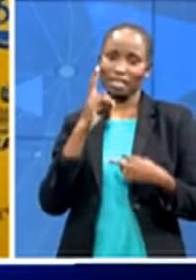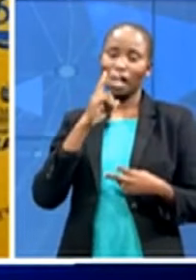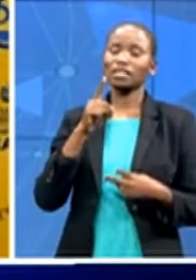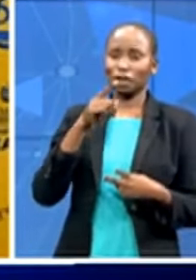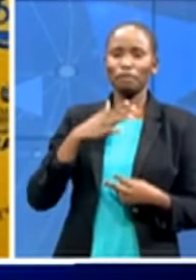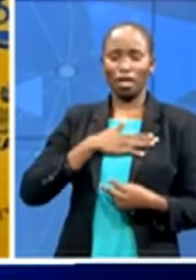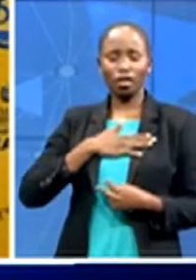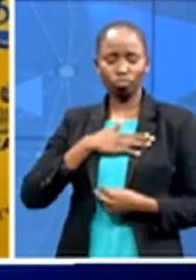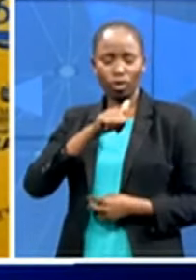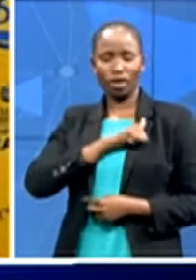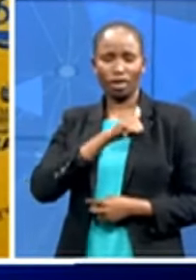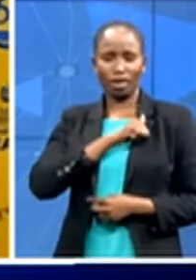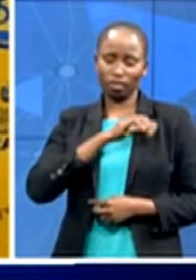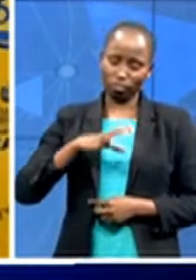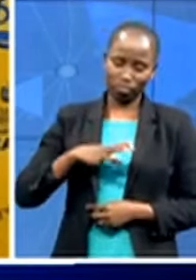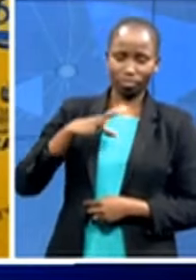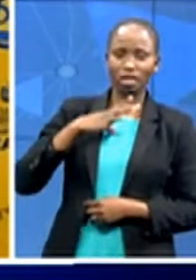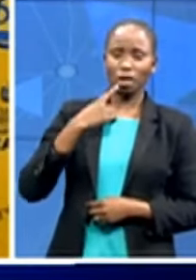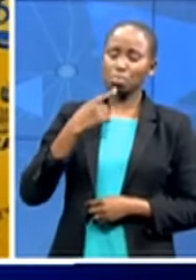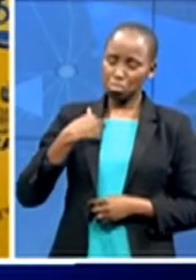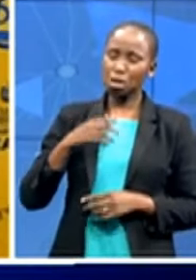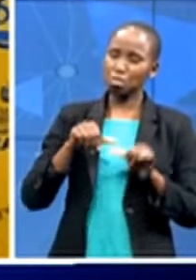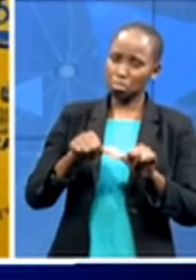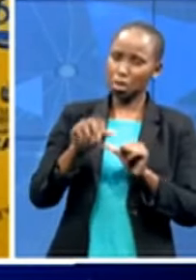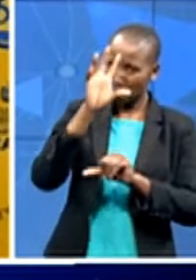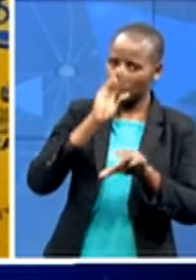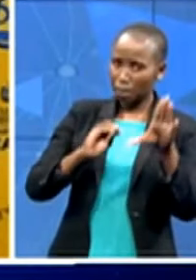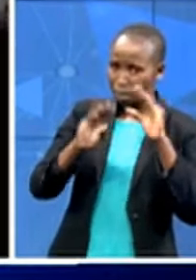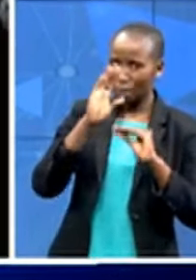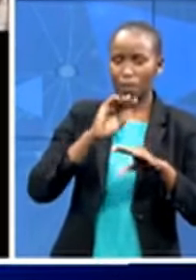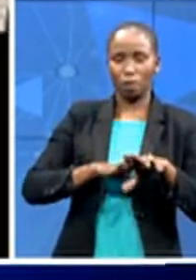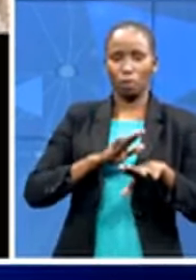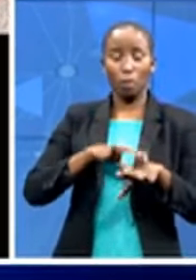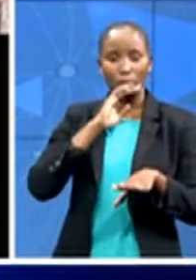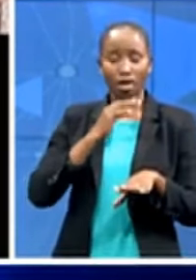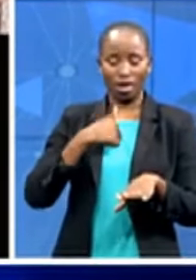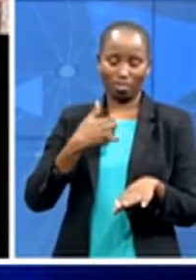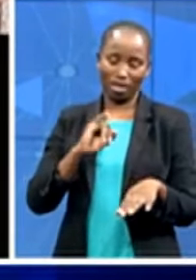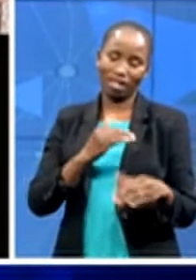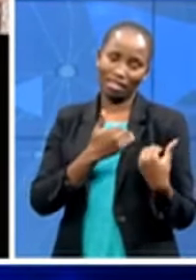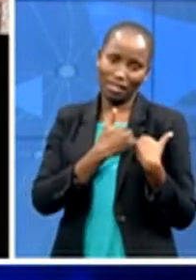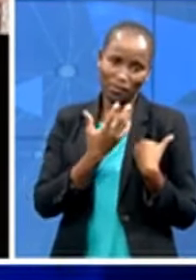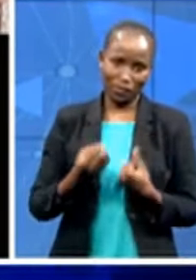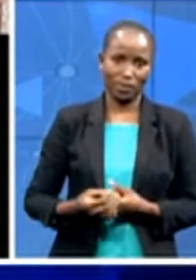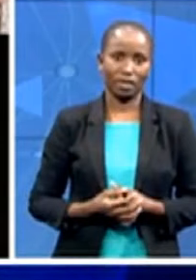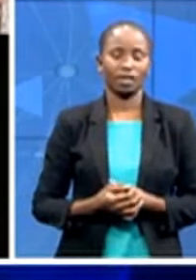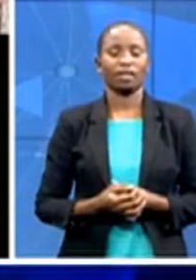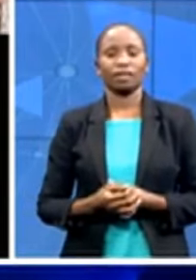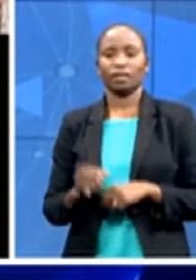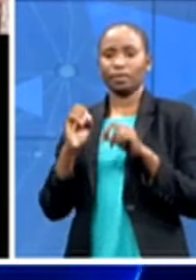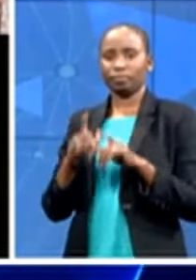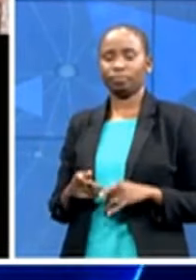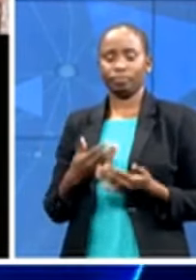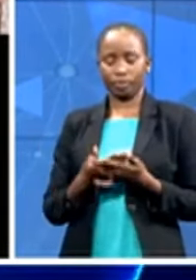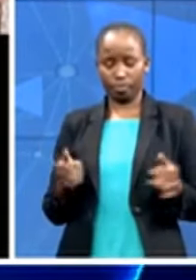learn i'm still in safe hands let's come back to our conversation uh for the day about